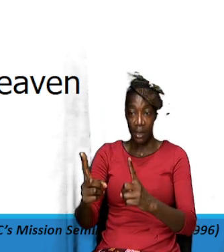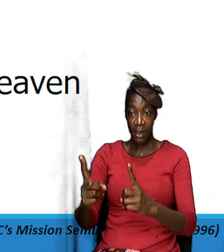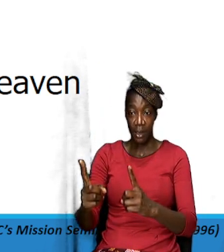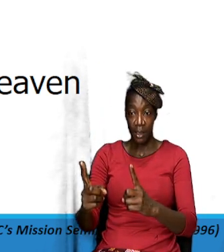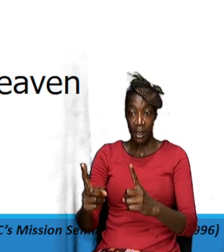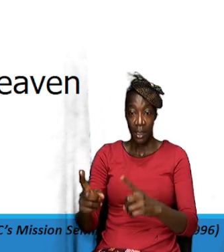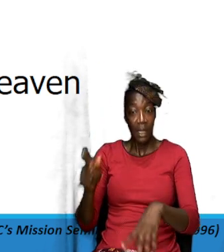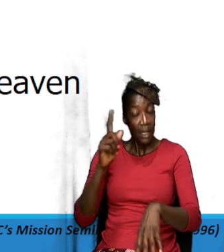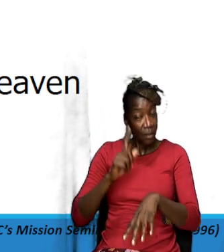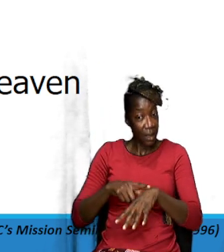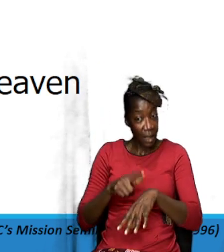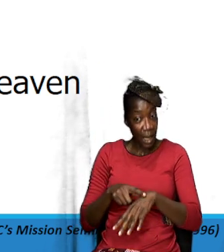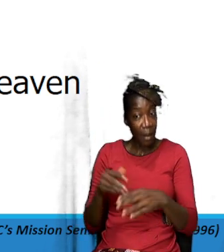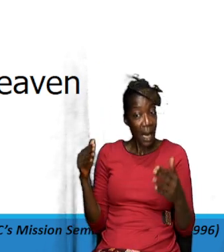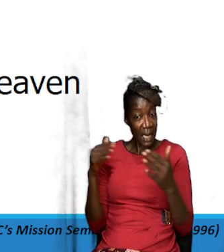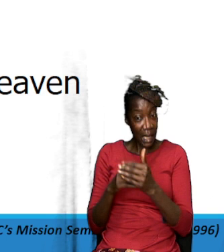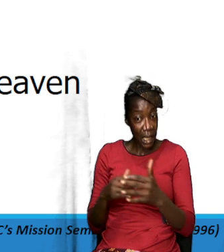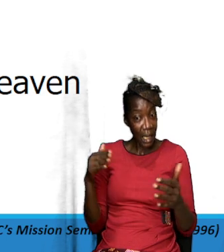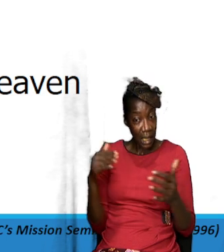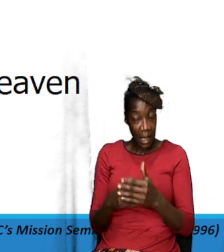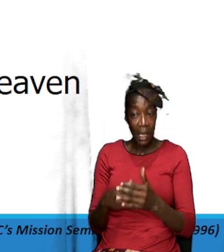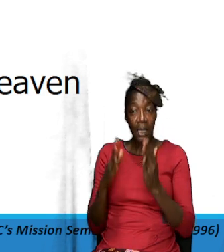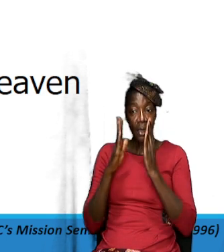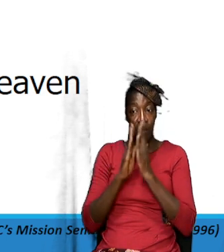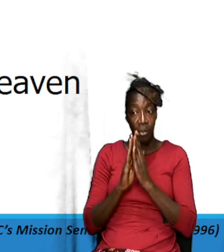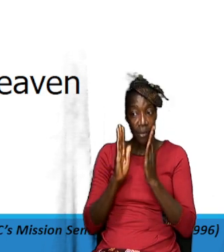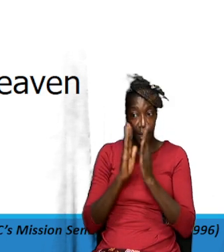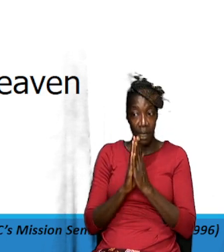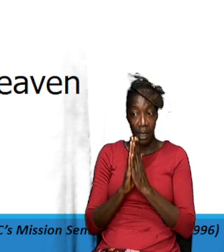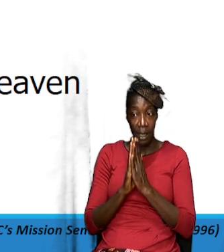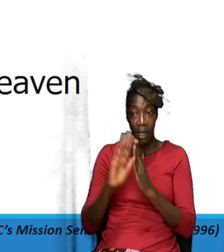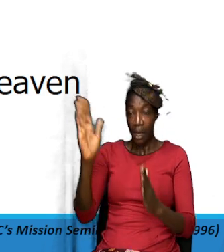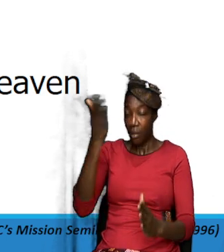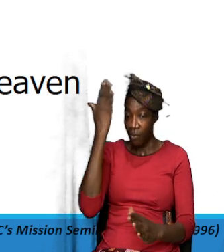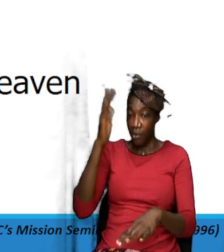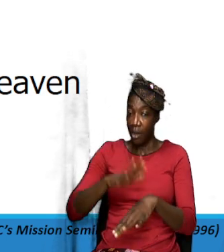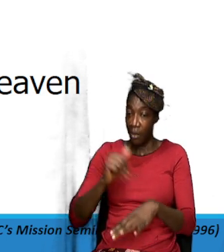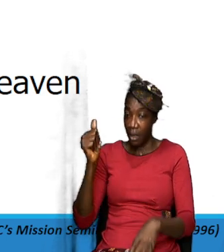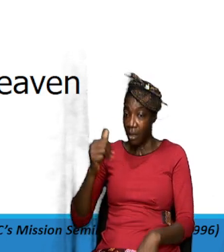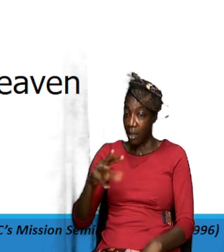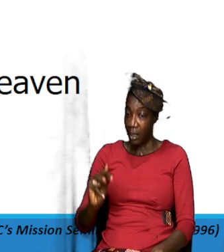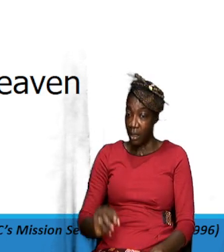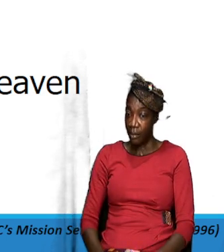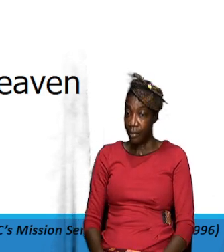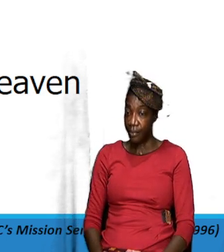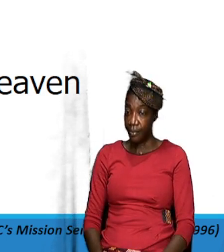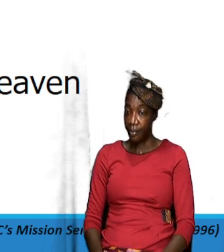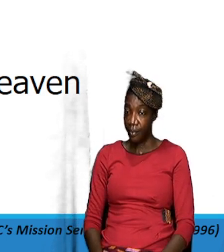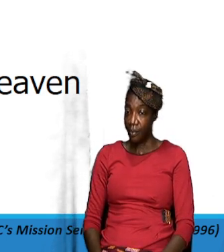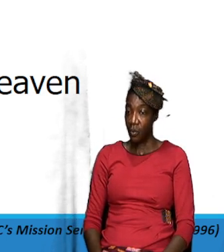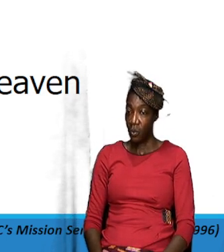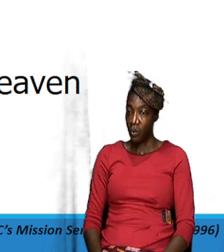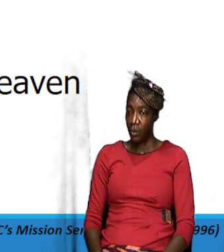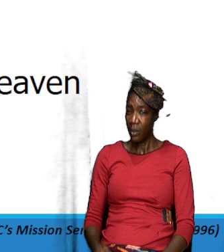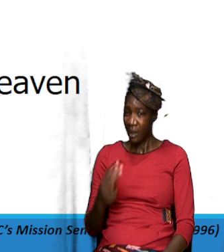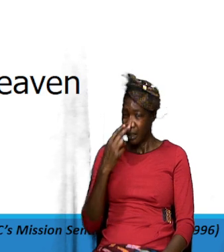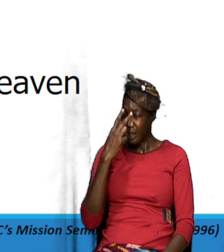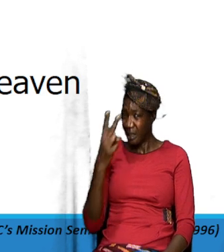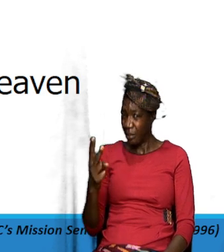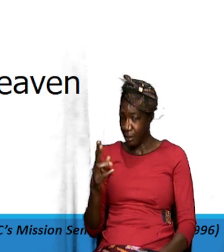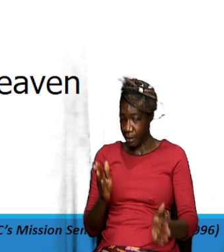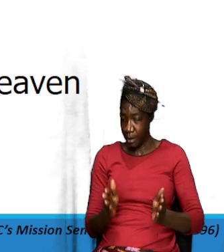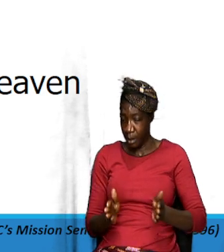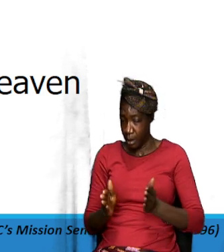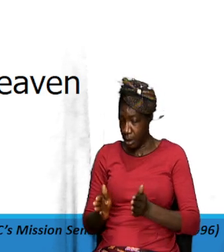a considerable time in prayer before he called them and they would see a pattern